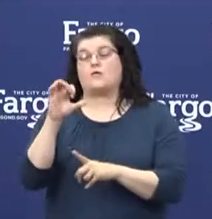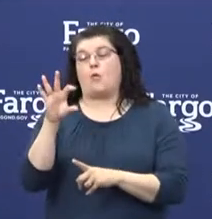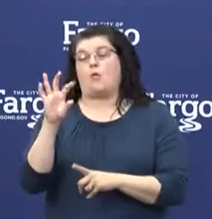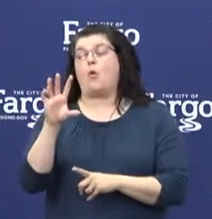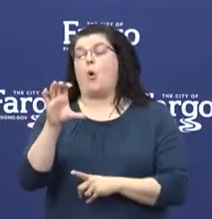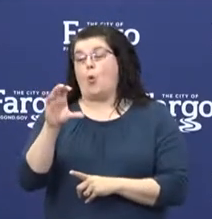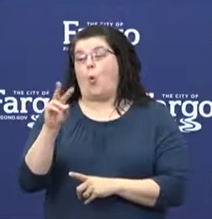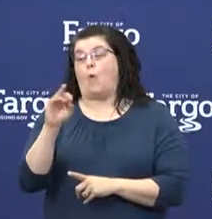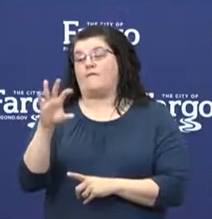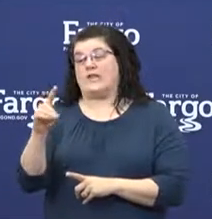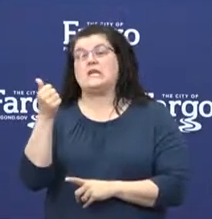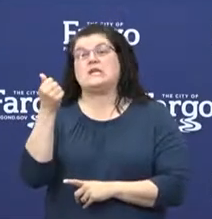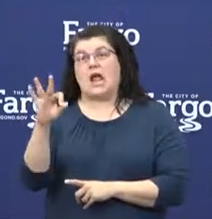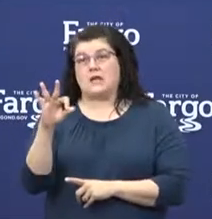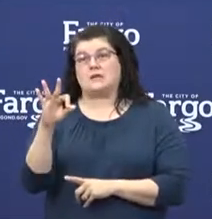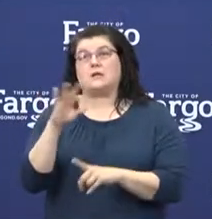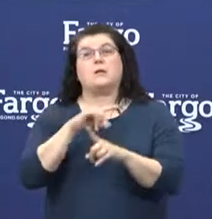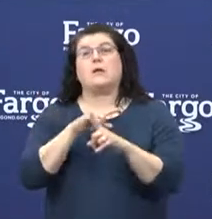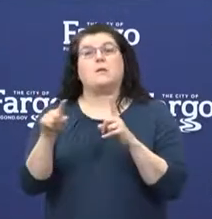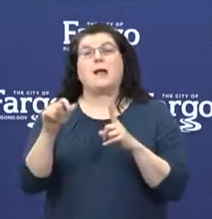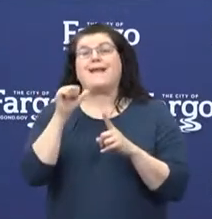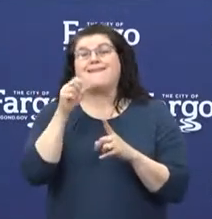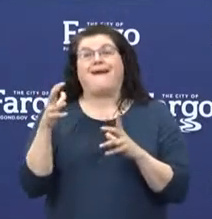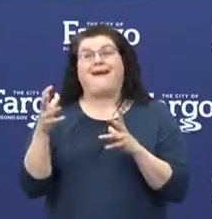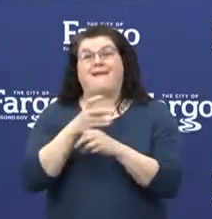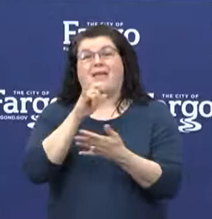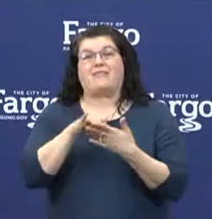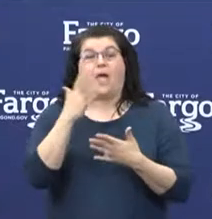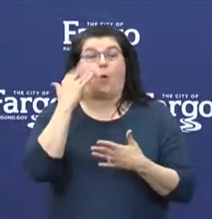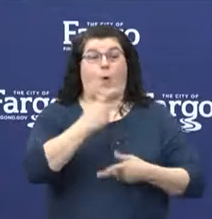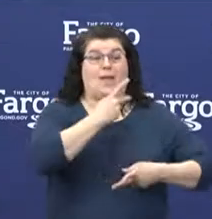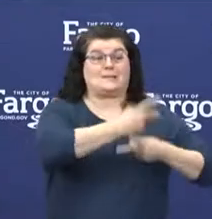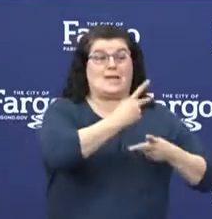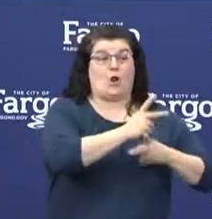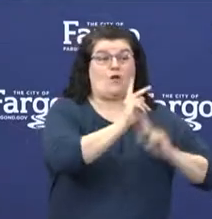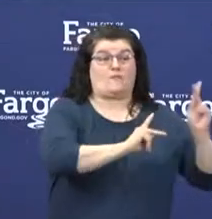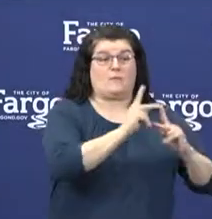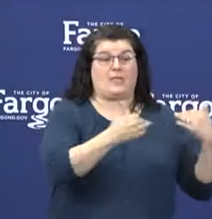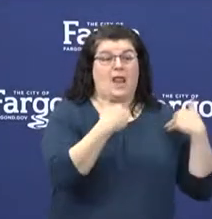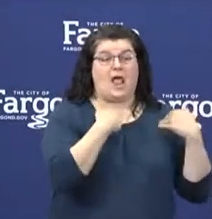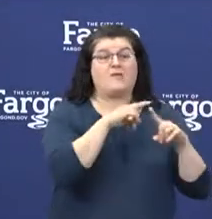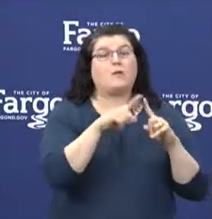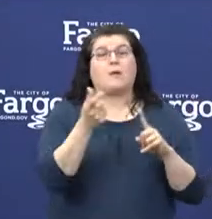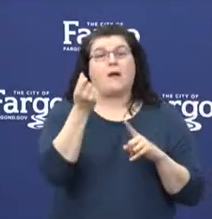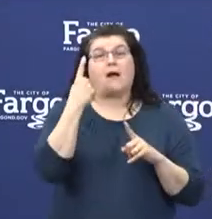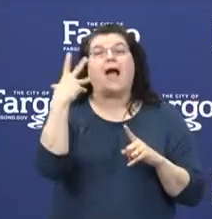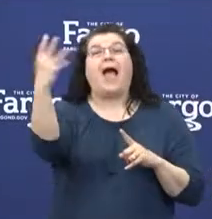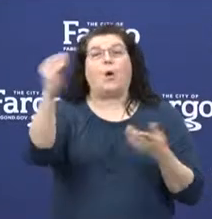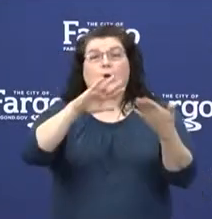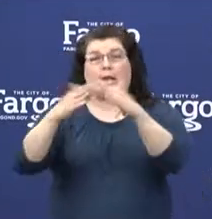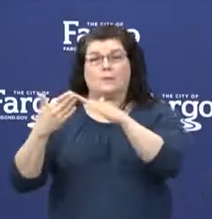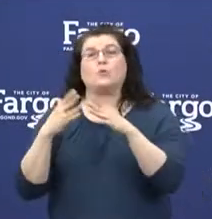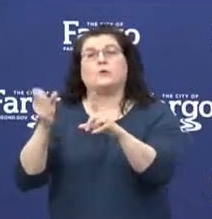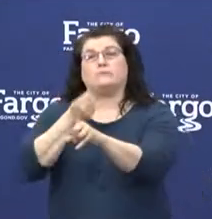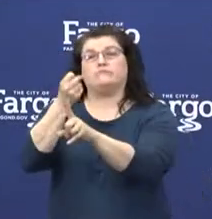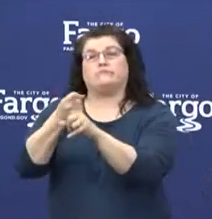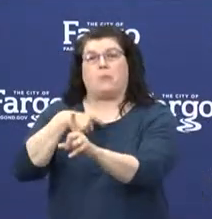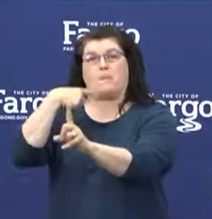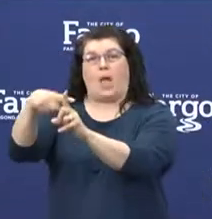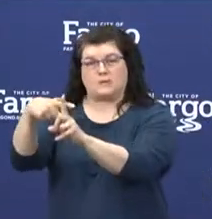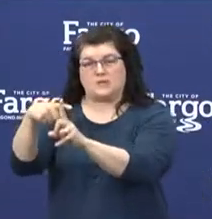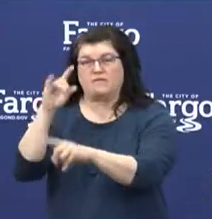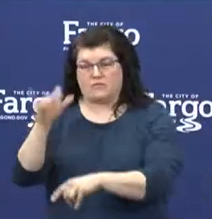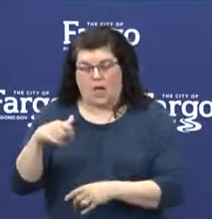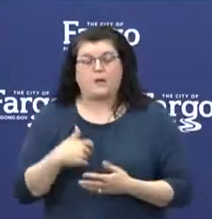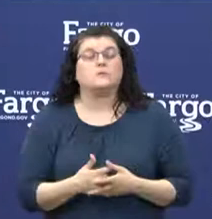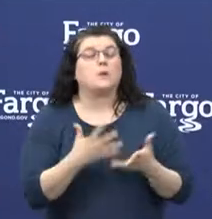of them have acquired it by care of COVID-19 patients. It's all been acquired within the community. I especially want to